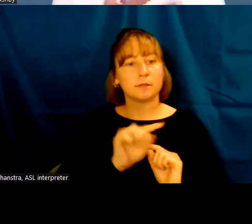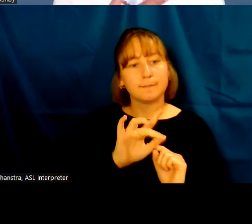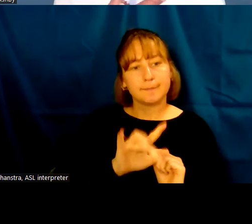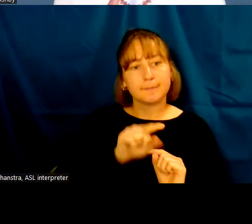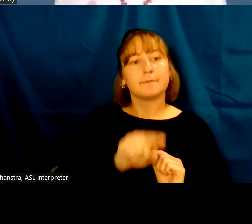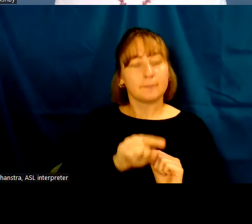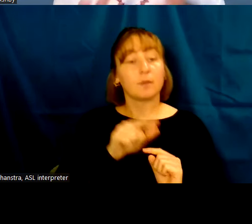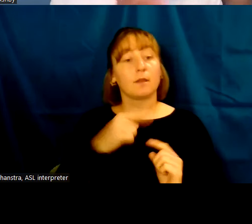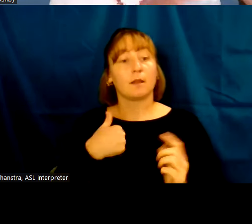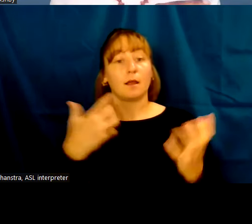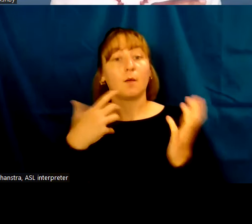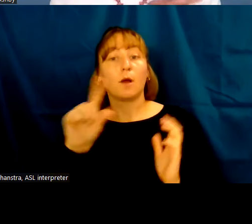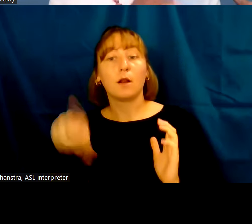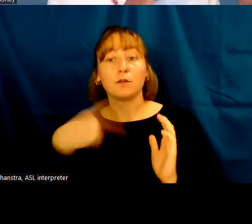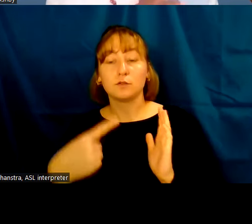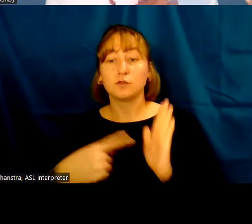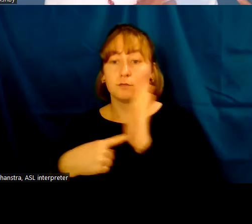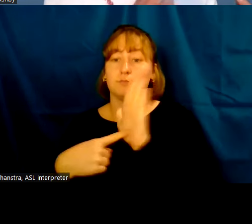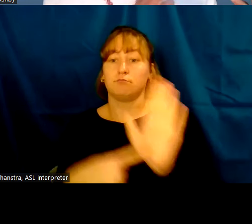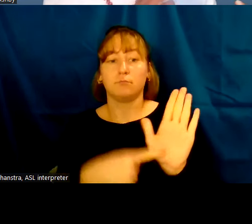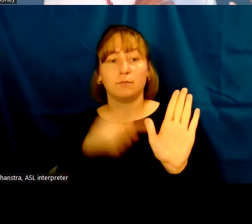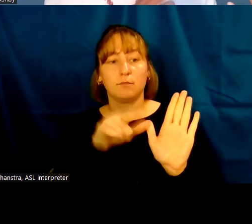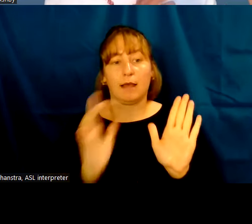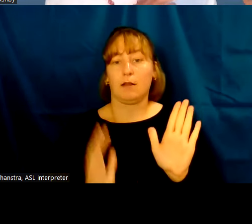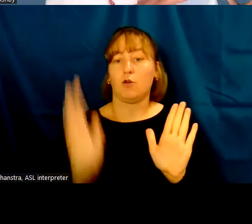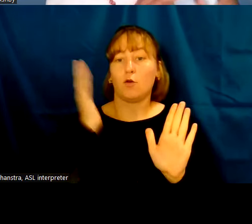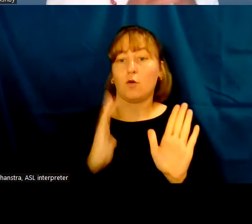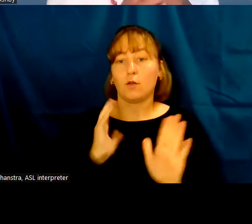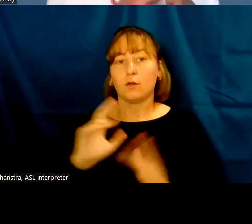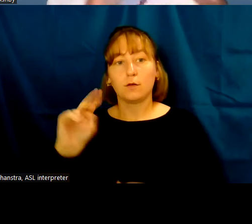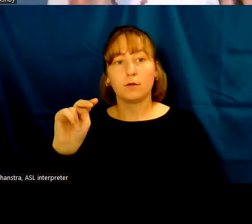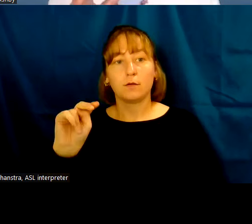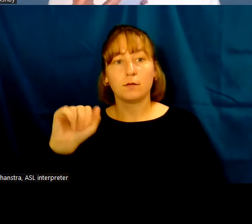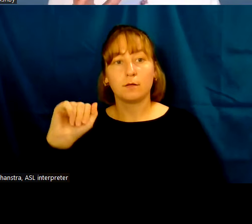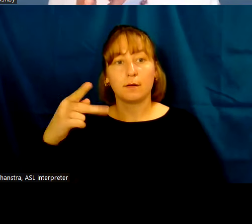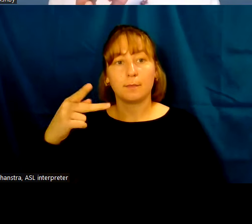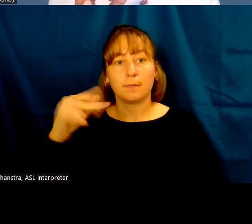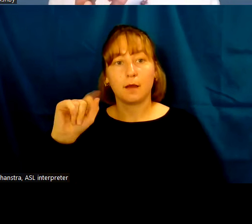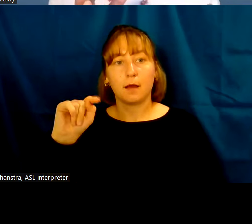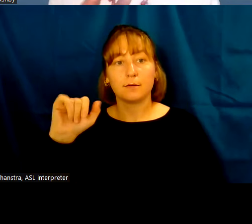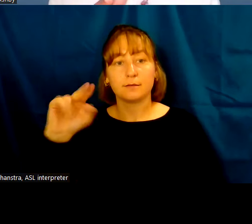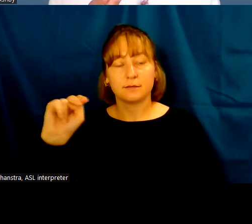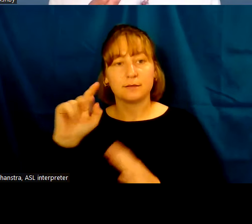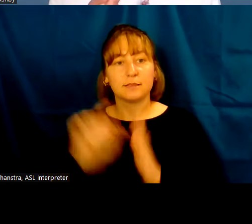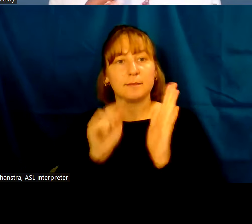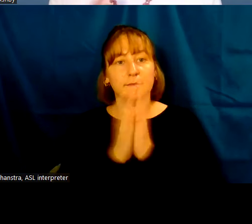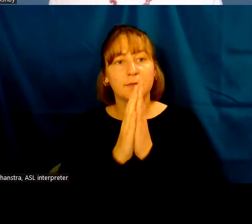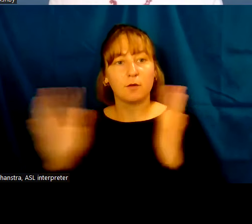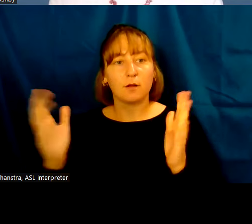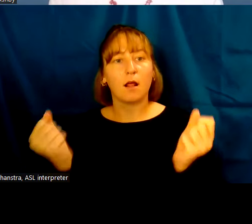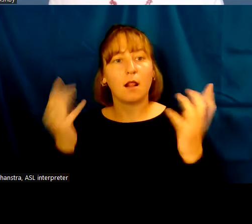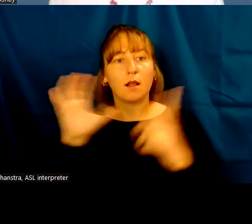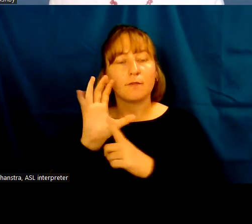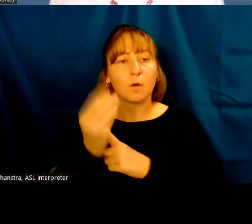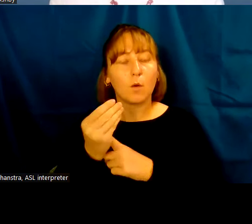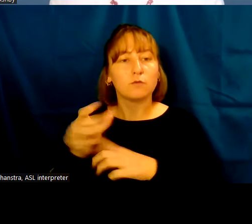I want to just call back to that earlier Nepotten period where so much of the culture is really derivative